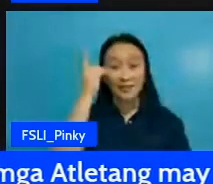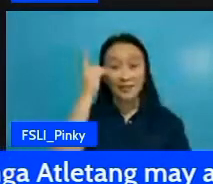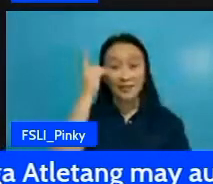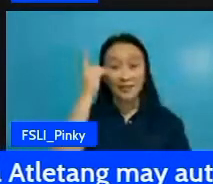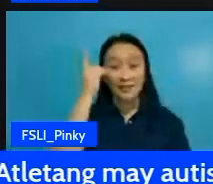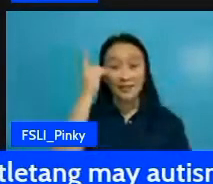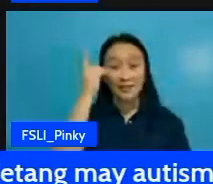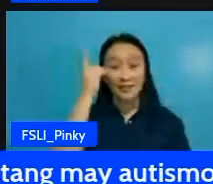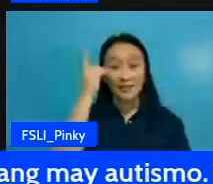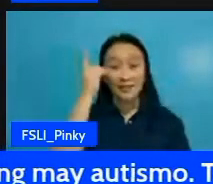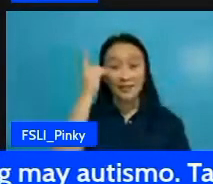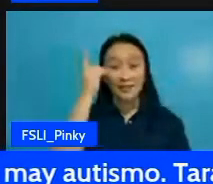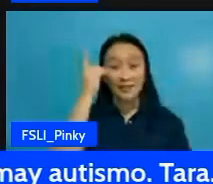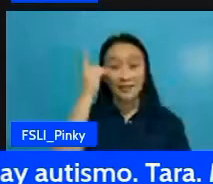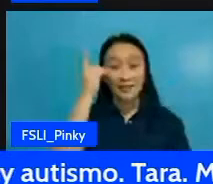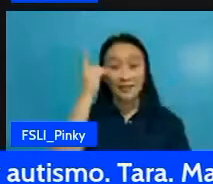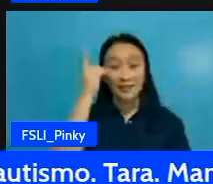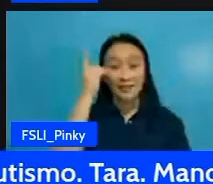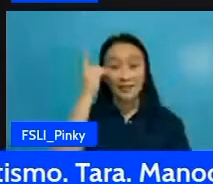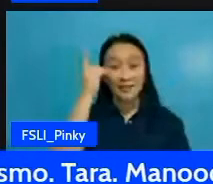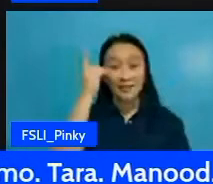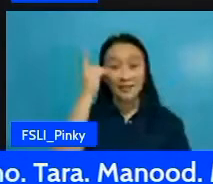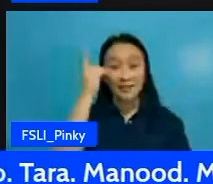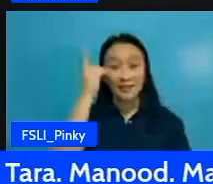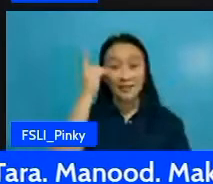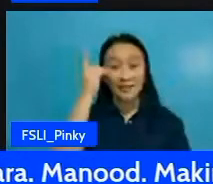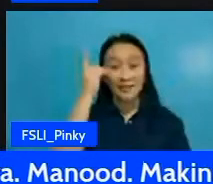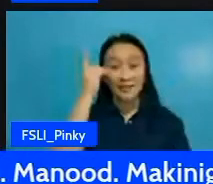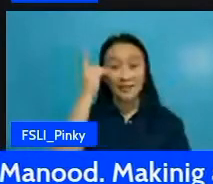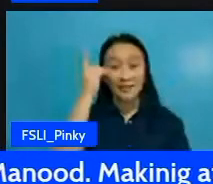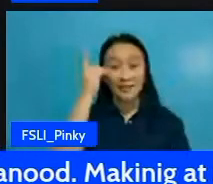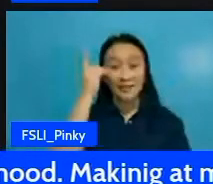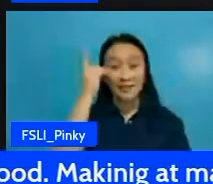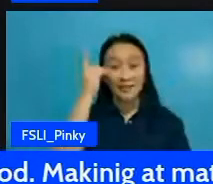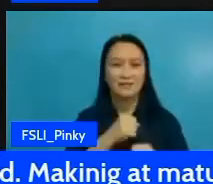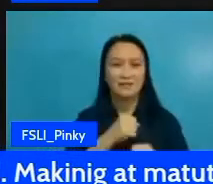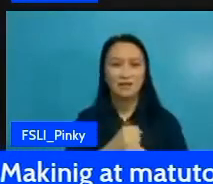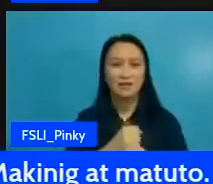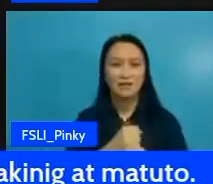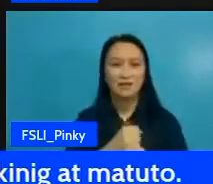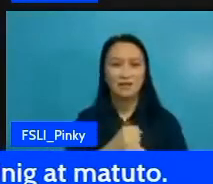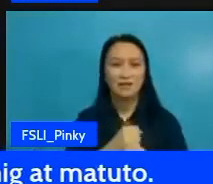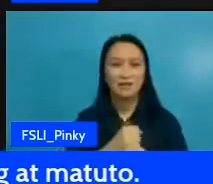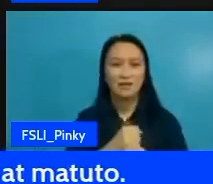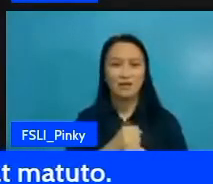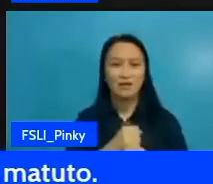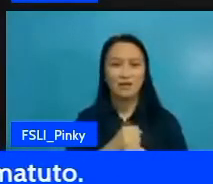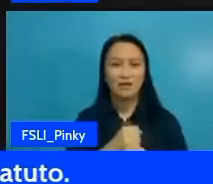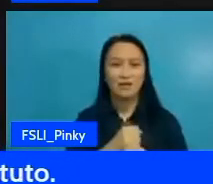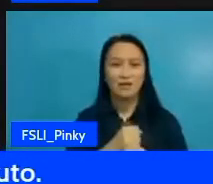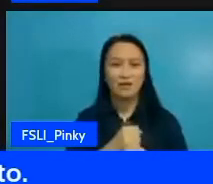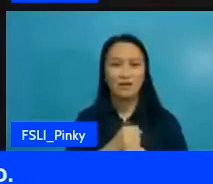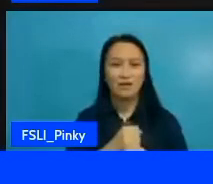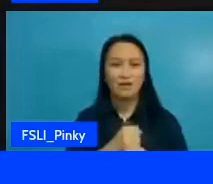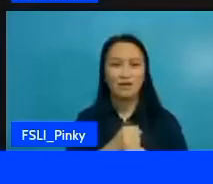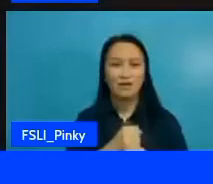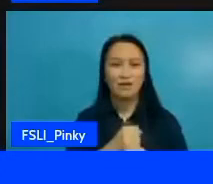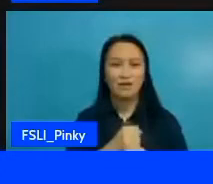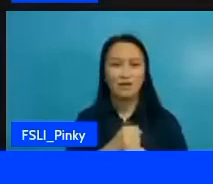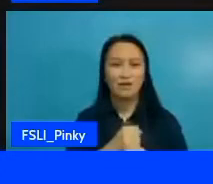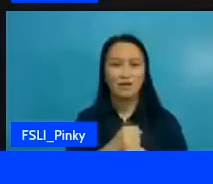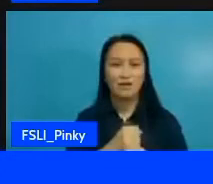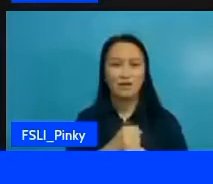and aspires to be a hero he wants to become an actor singer and a maker for things that will help people have